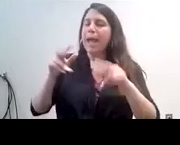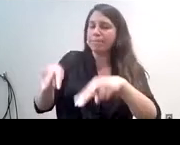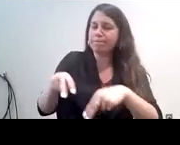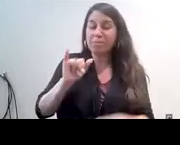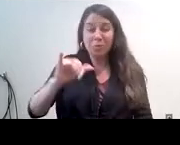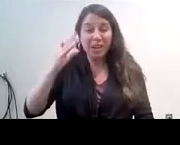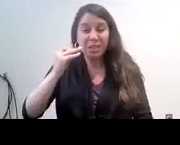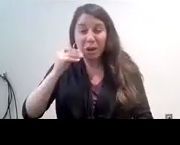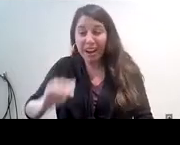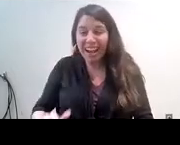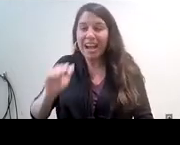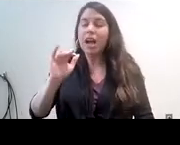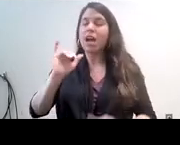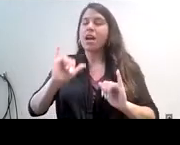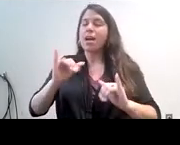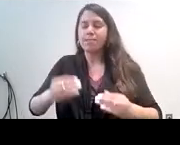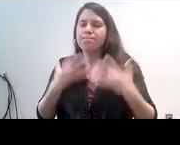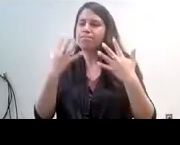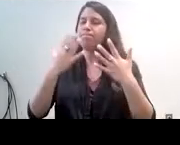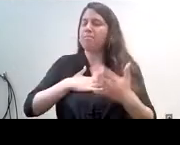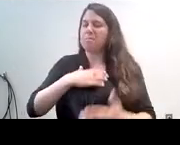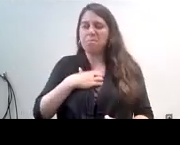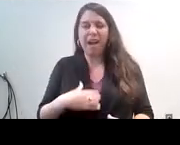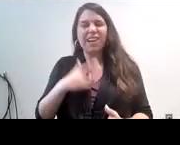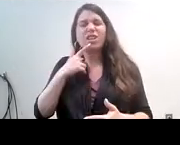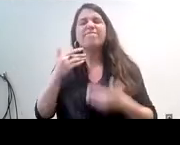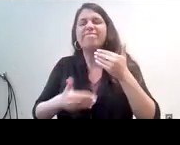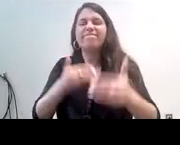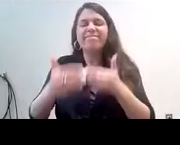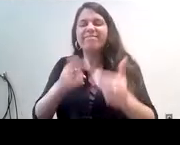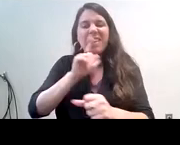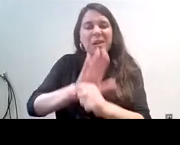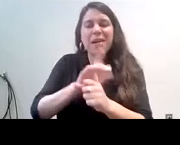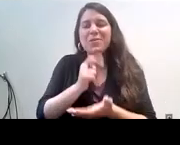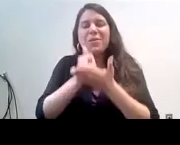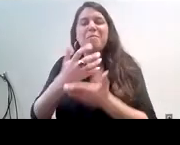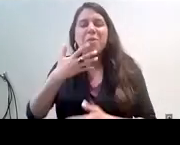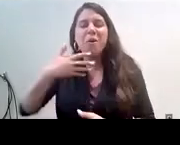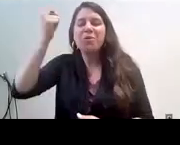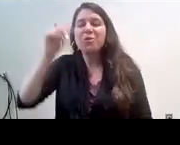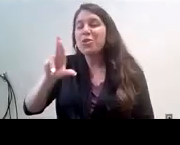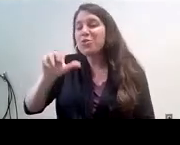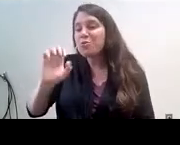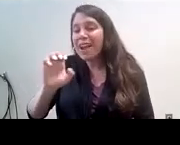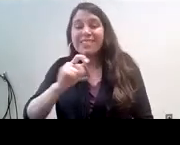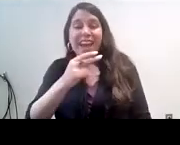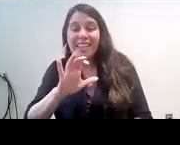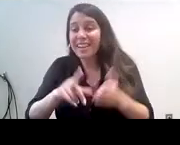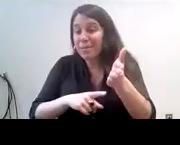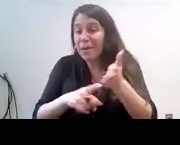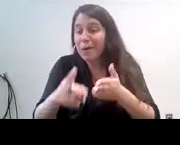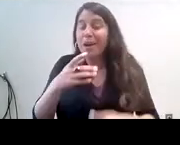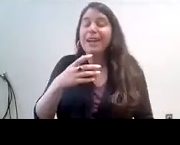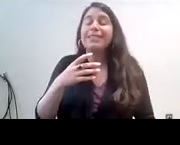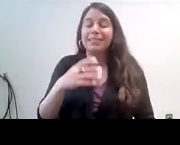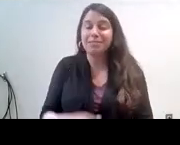Dr. Jimenez's passion and continued to drive his commitment towards helping older racial, ethnic minority adults. So